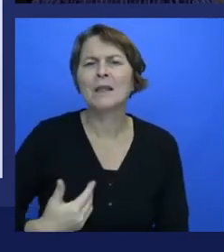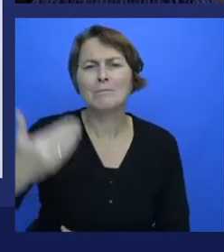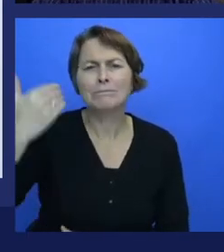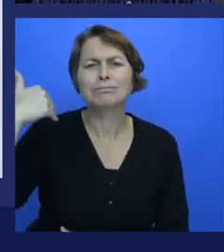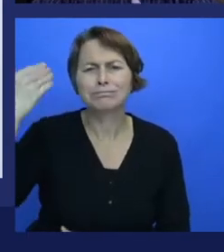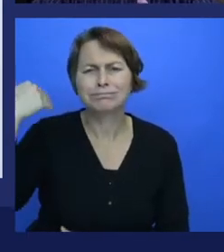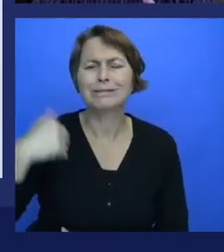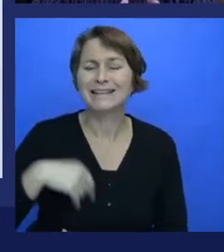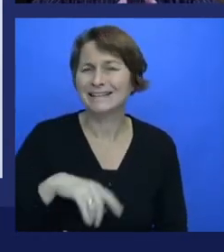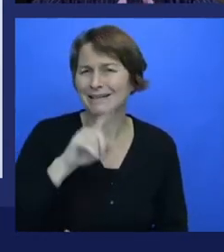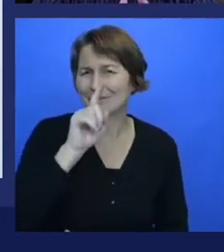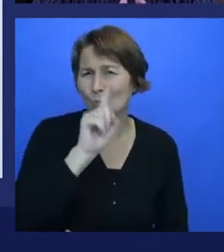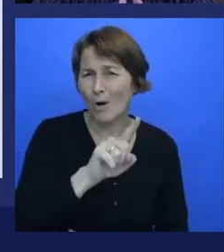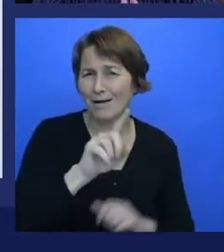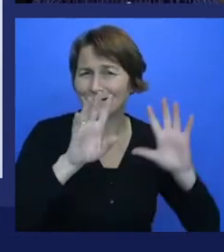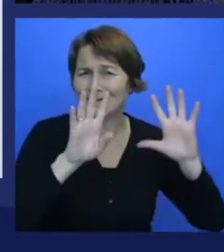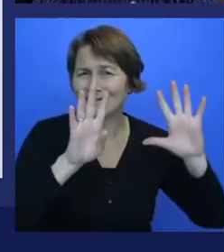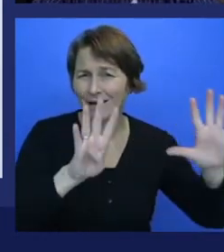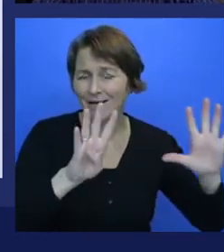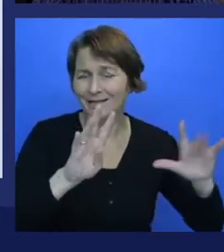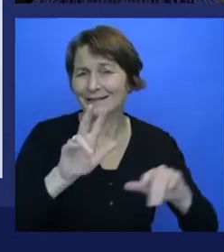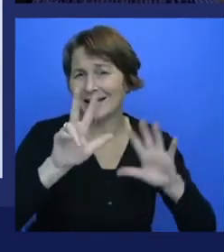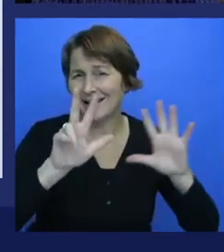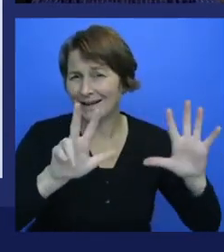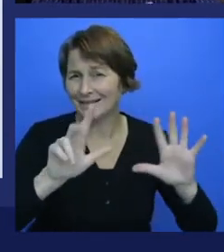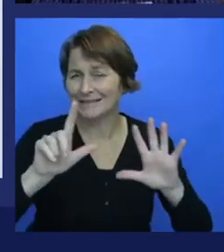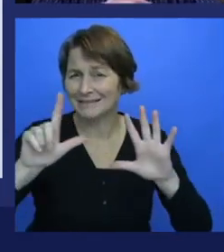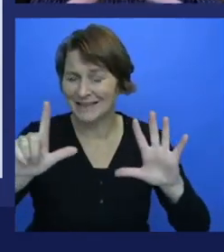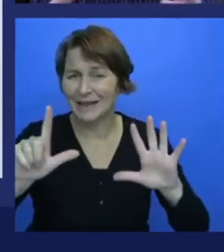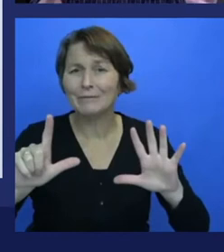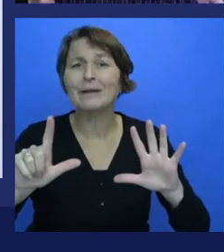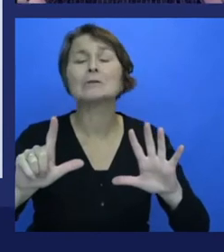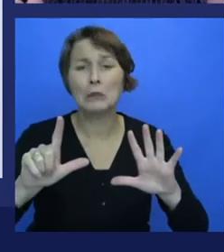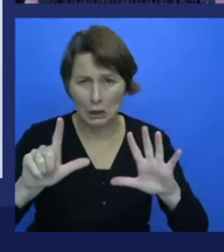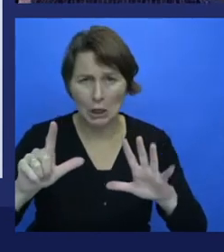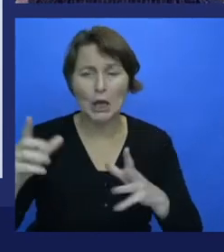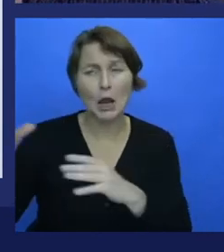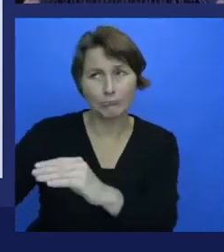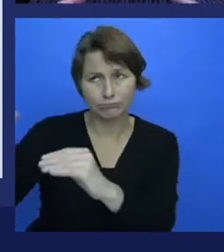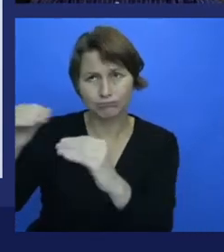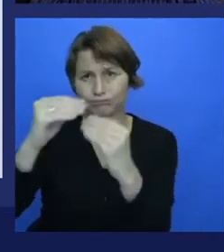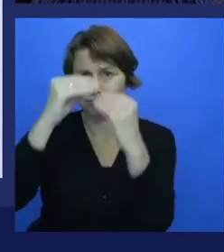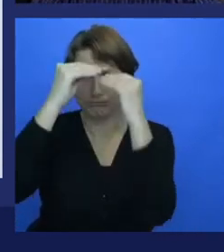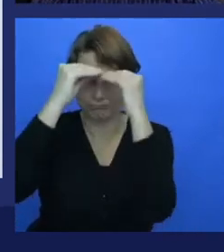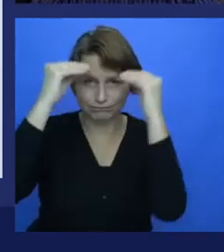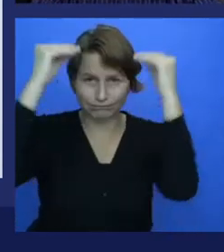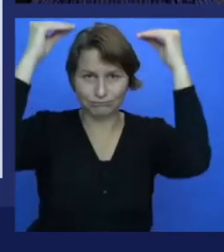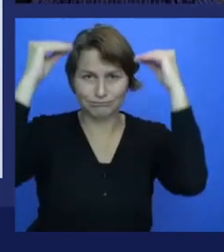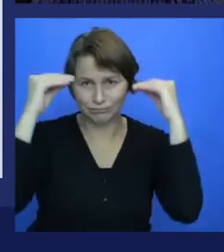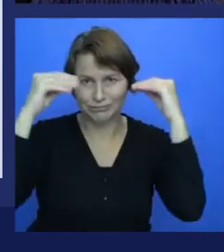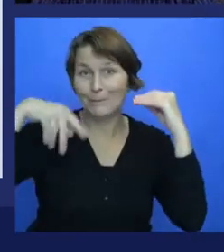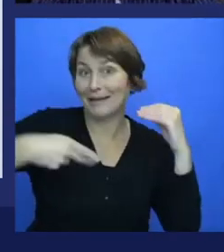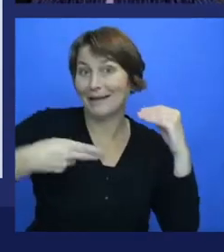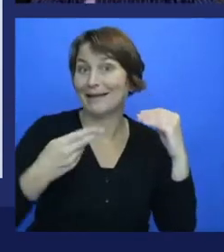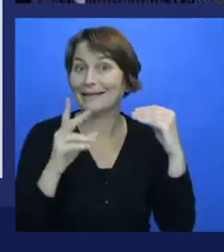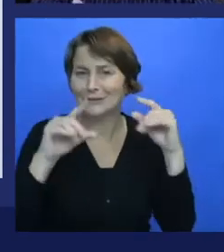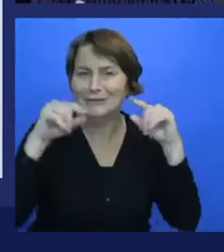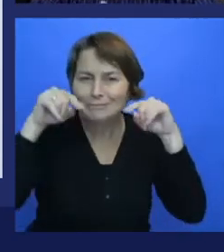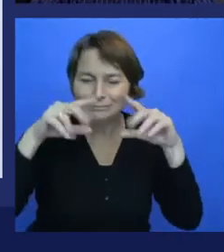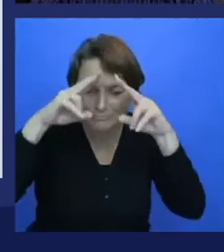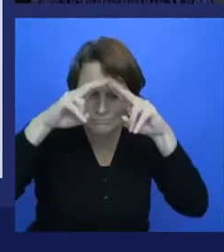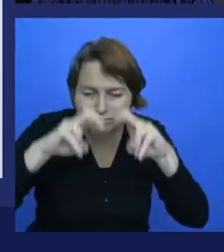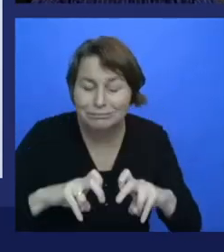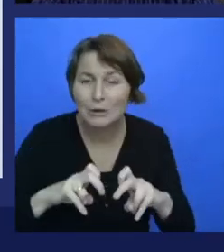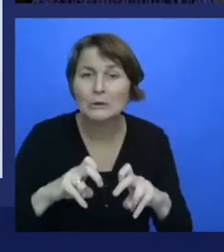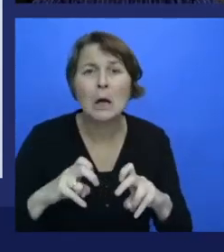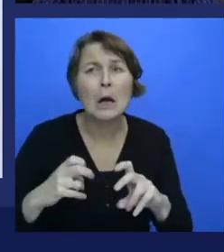a great time to be an AI researcher. It was a very challenging time. But he was one of the folks deeply entered in the